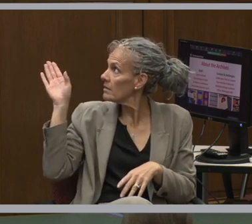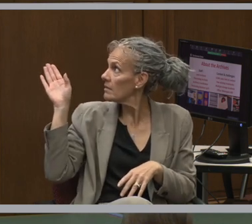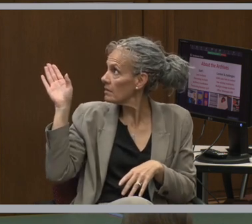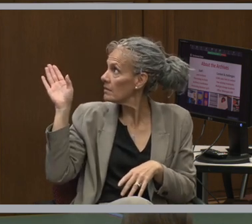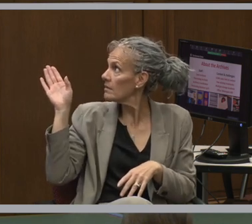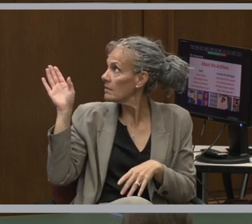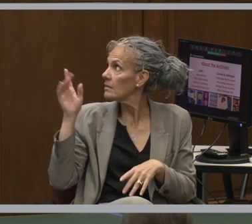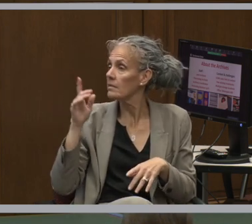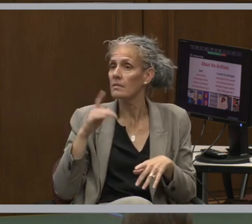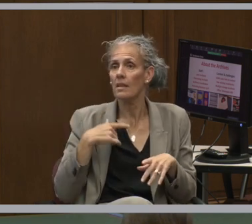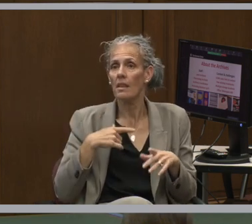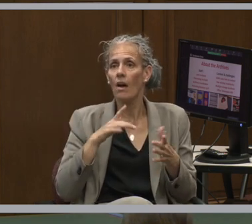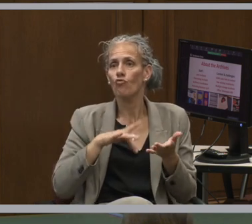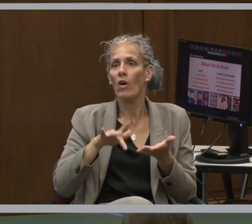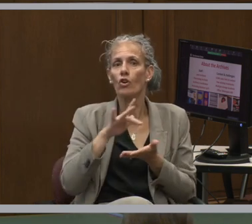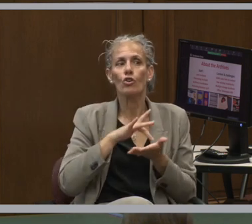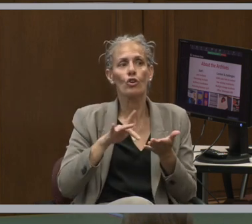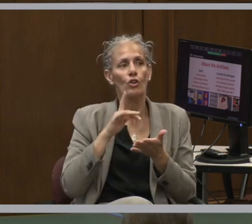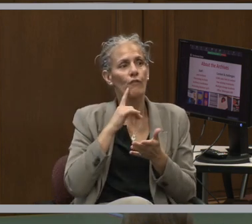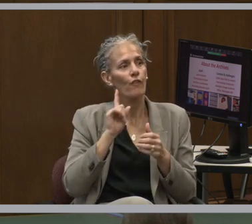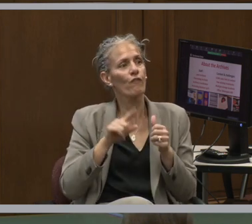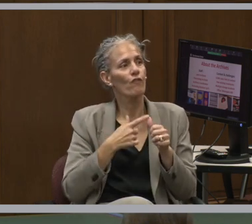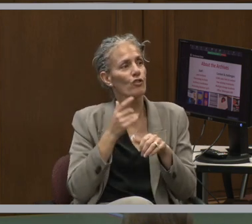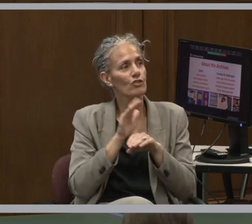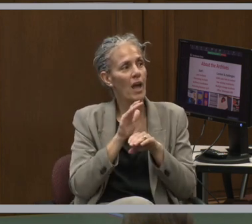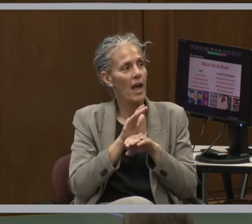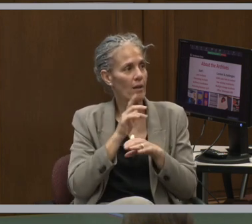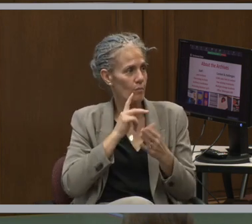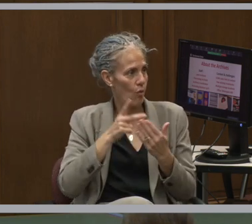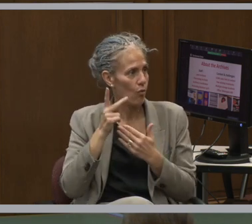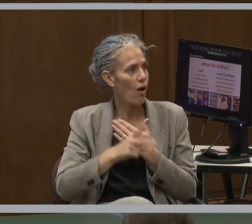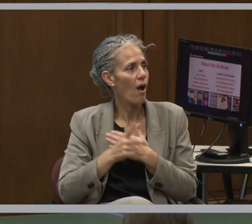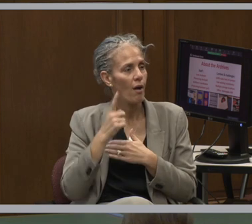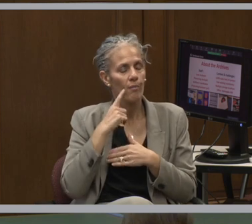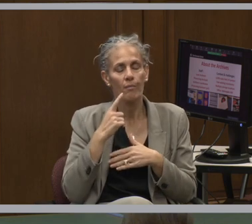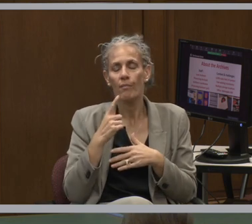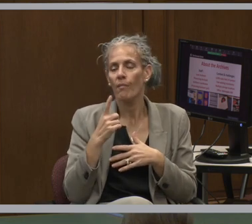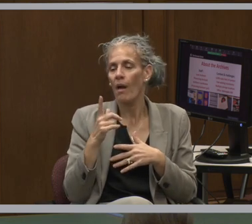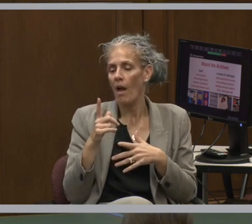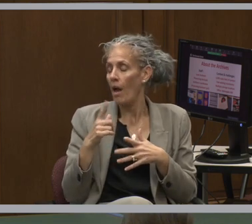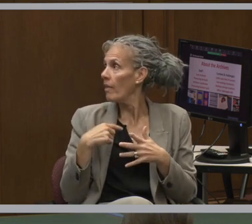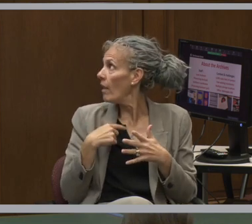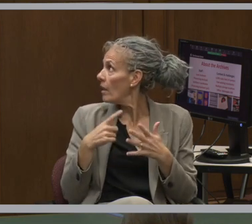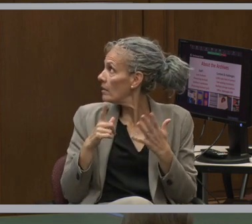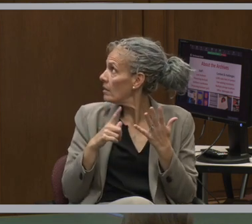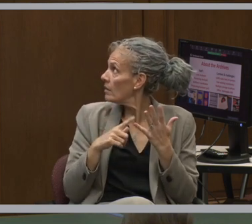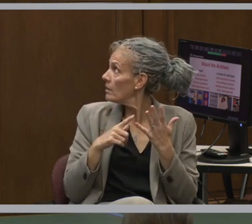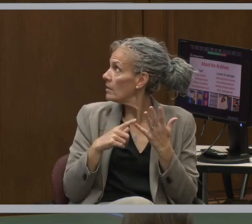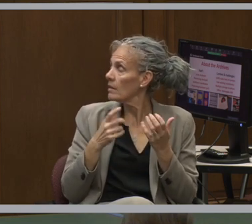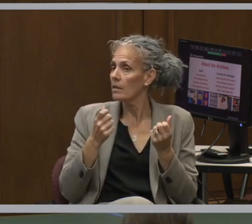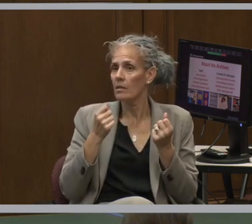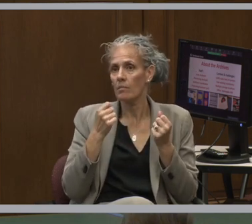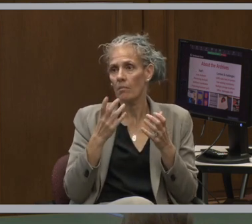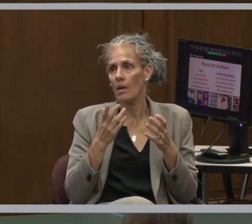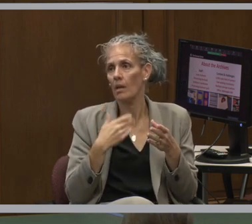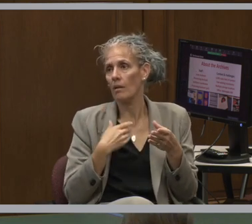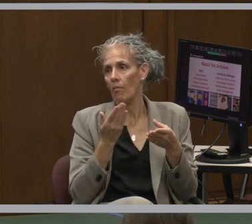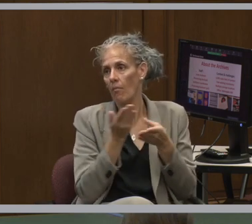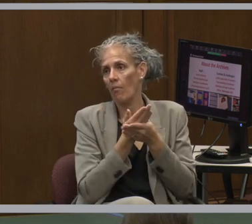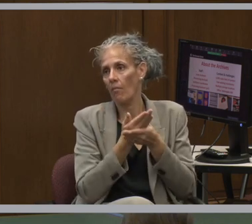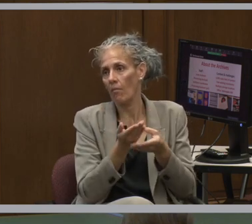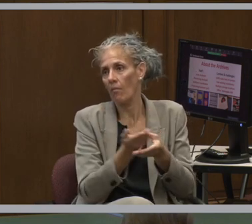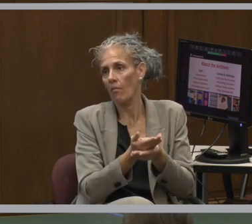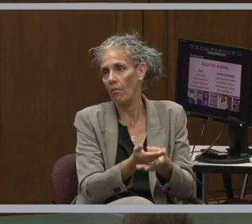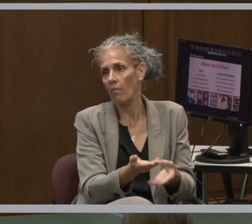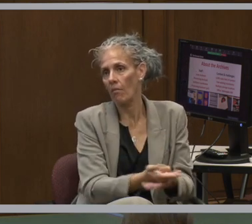record for the opening night program. And then on the right is a sample of the many, many binders of photos,